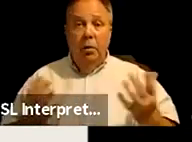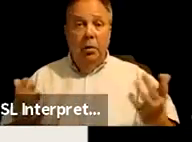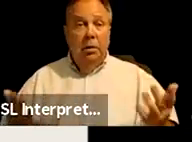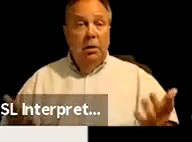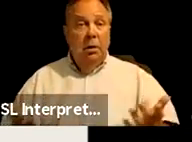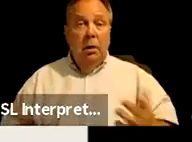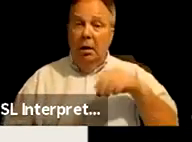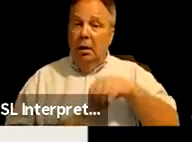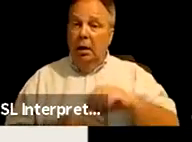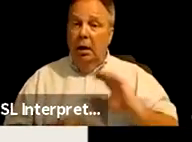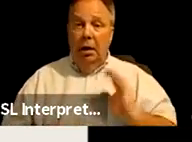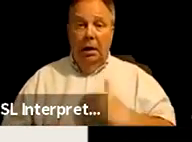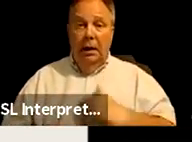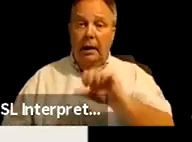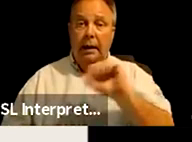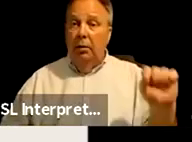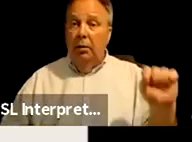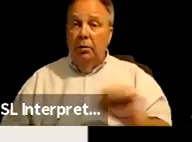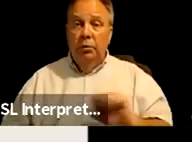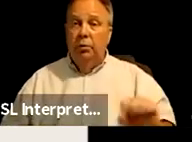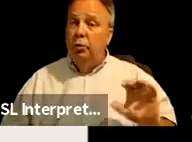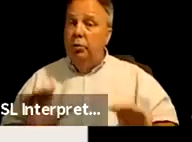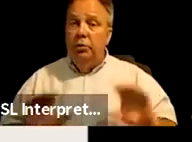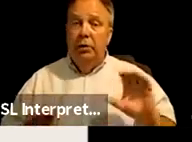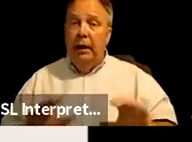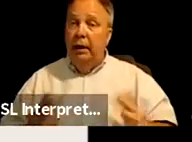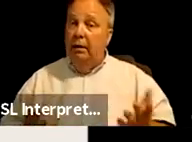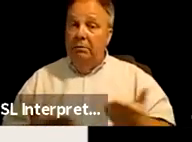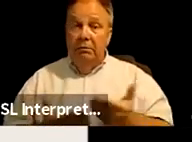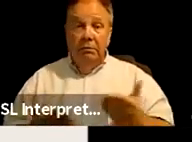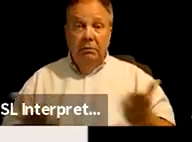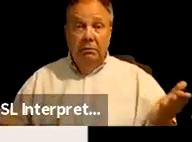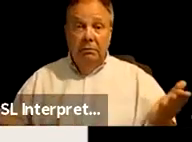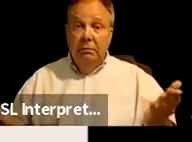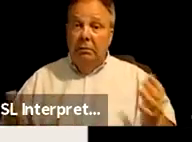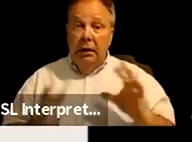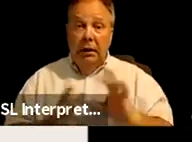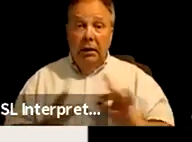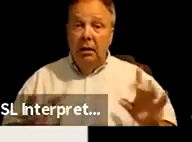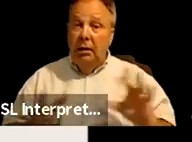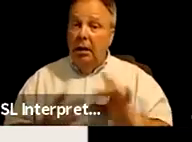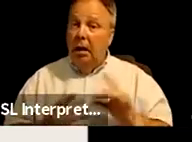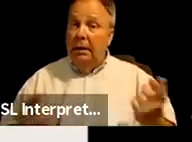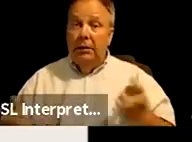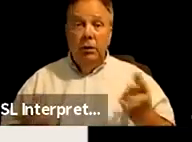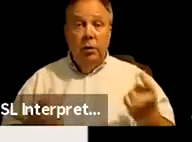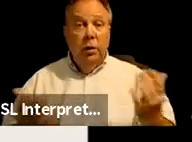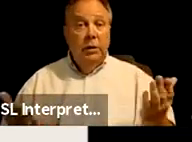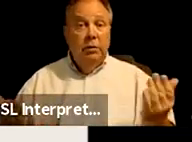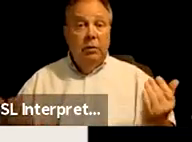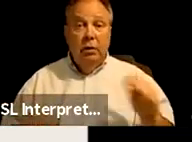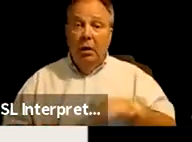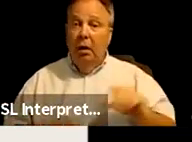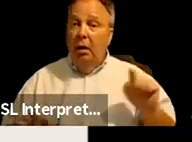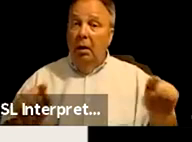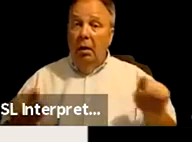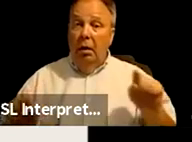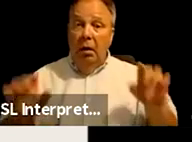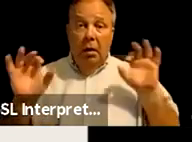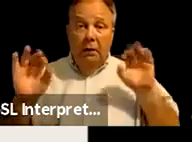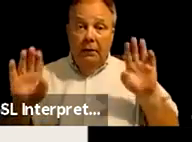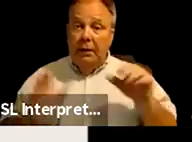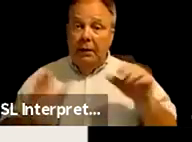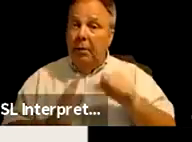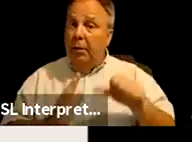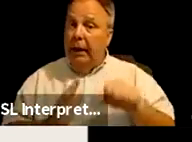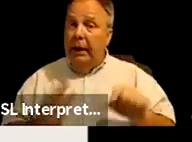in our zoom chat. Uh, are there any comments or questions, uh, on either Facebook page?